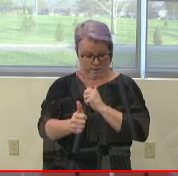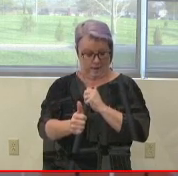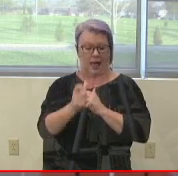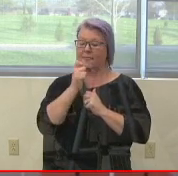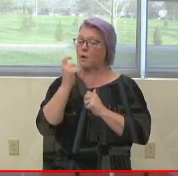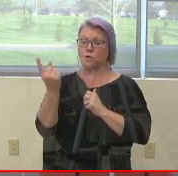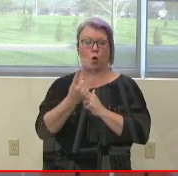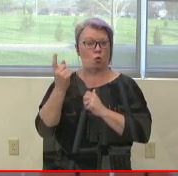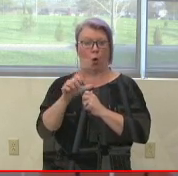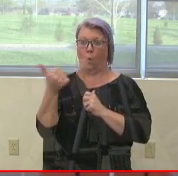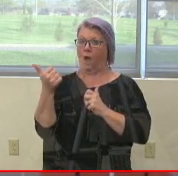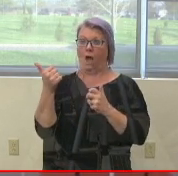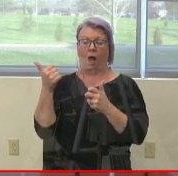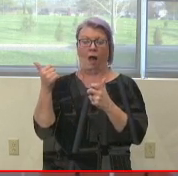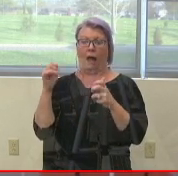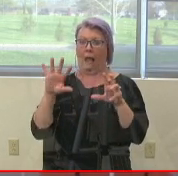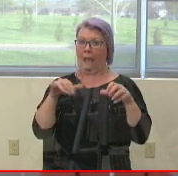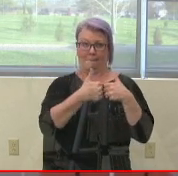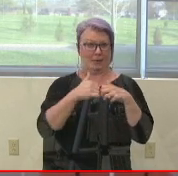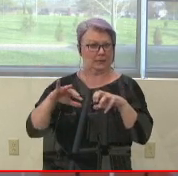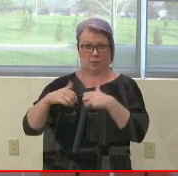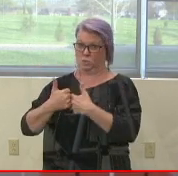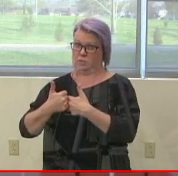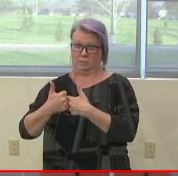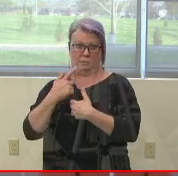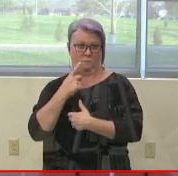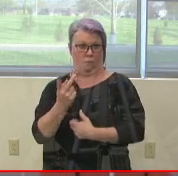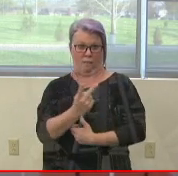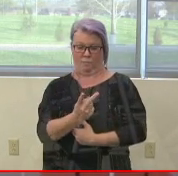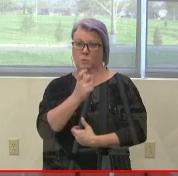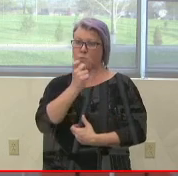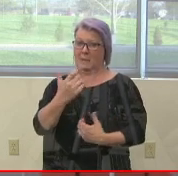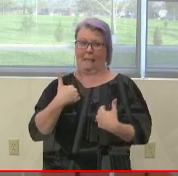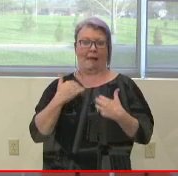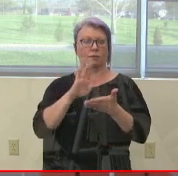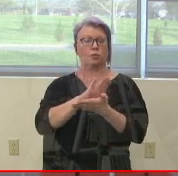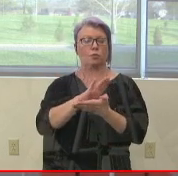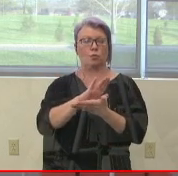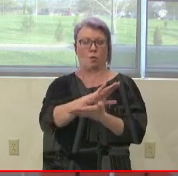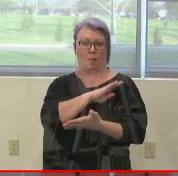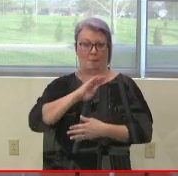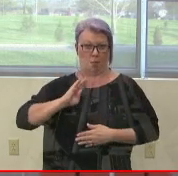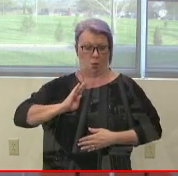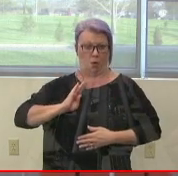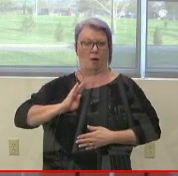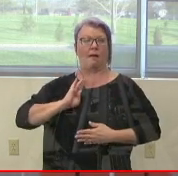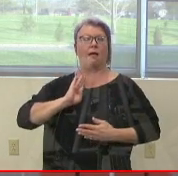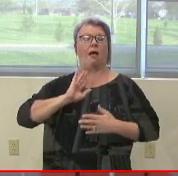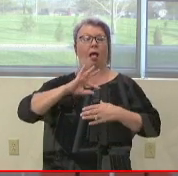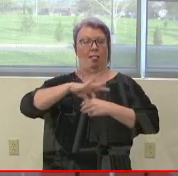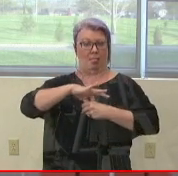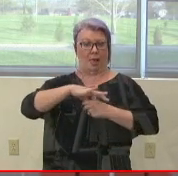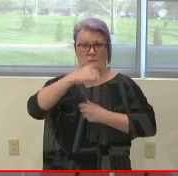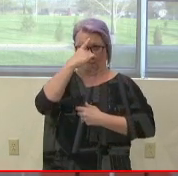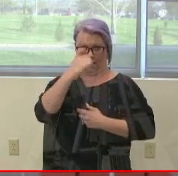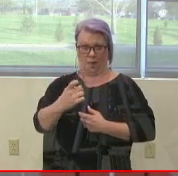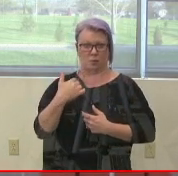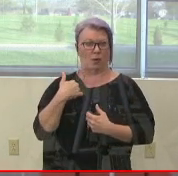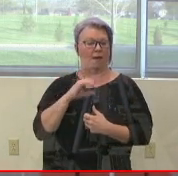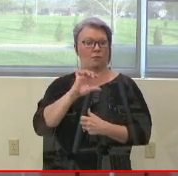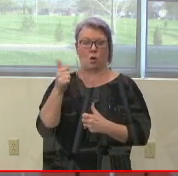this year. So we did not have a school board election due to the only two filing for our two incumbents.